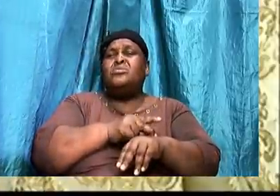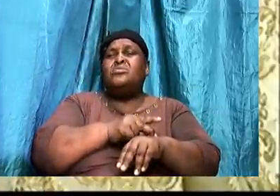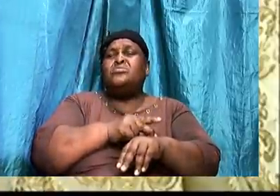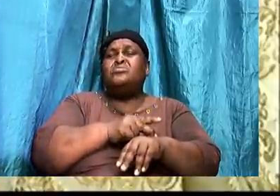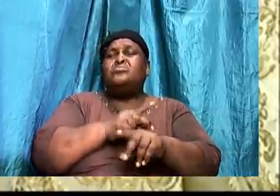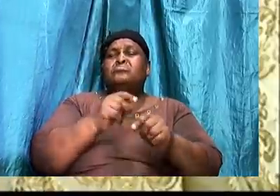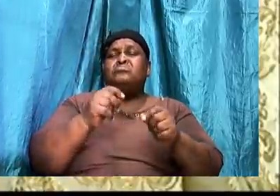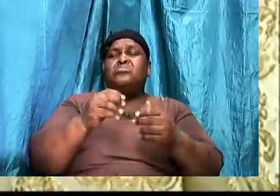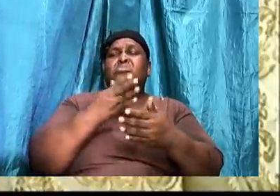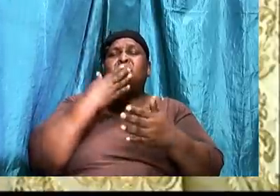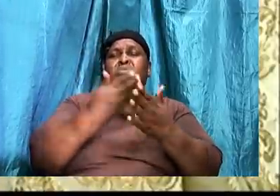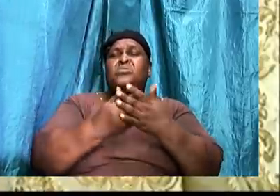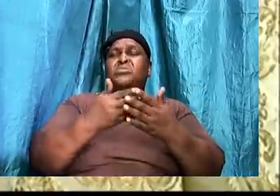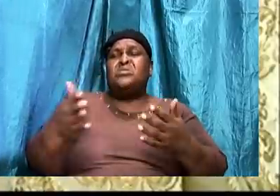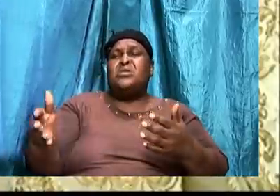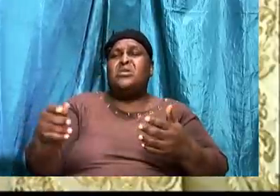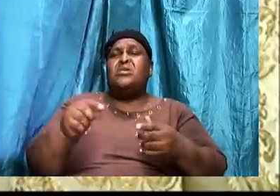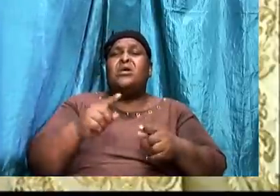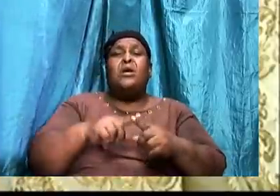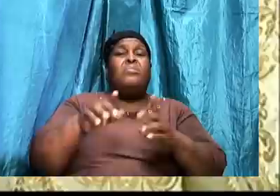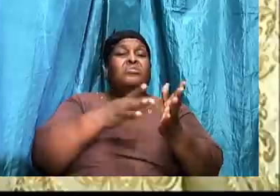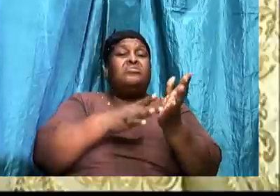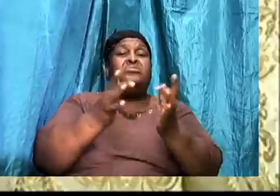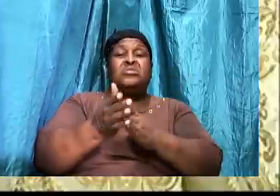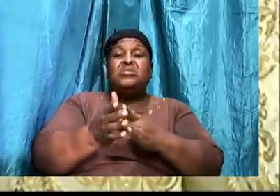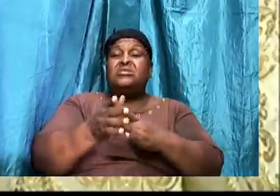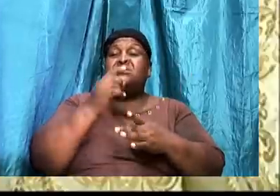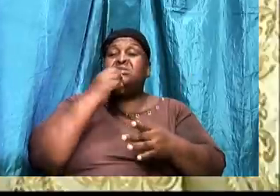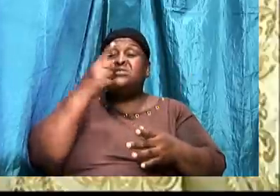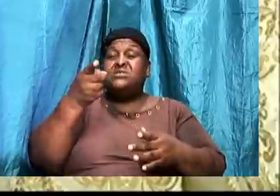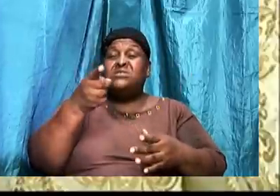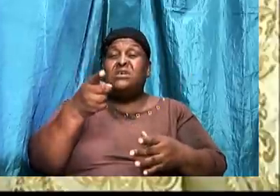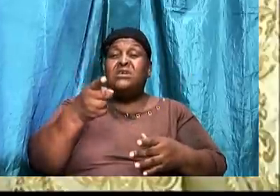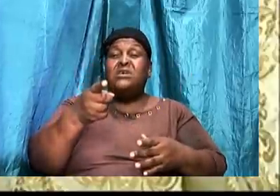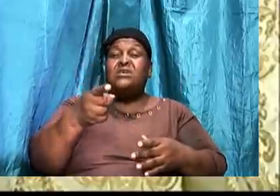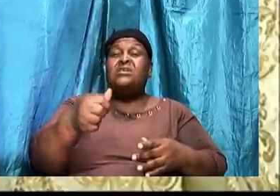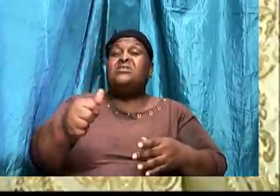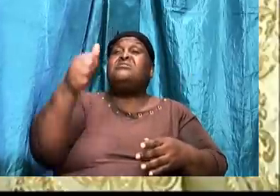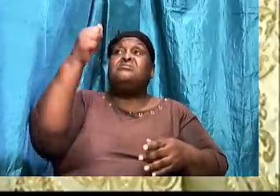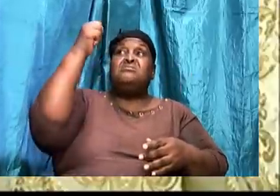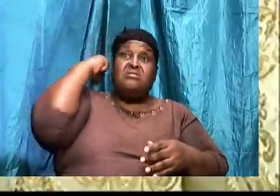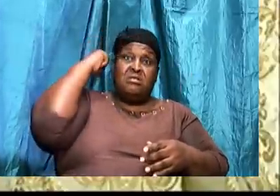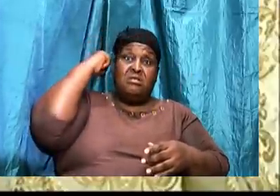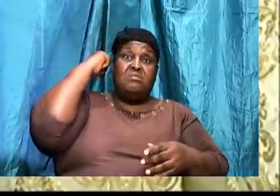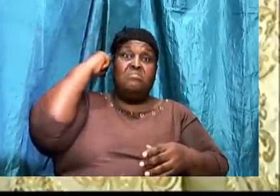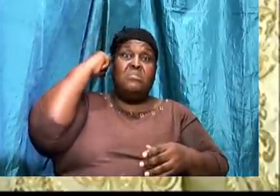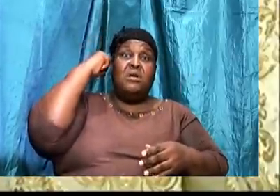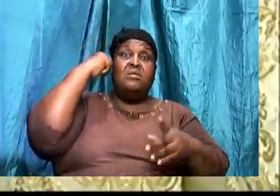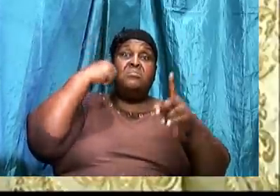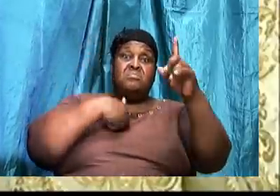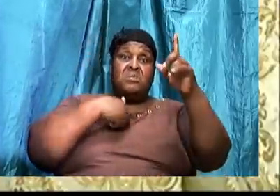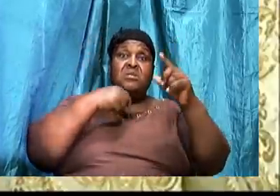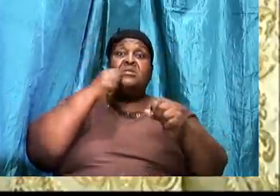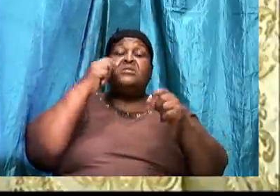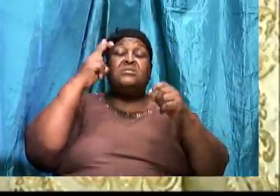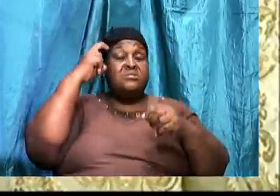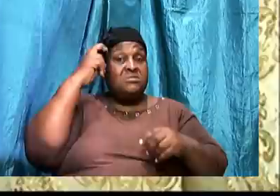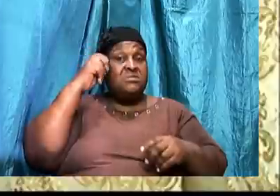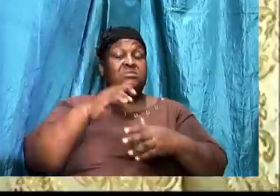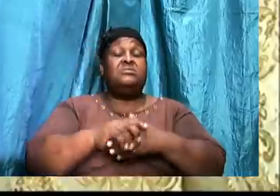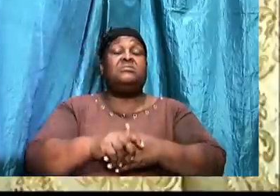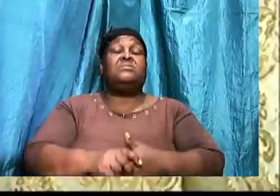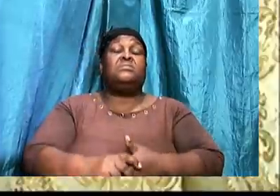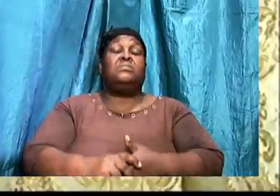behind me, Satan, for thou savourest not the things that are of God. And, it is the same thing with us. When the thought comes,